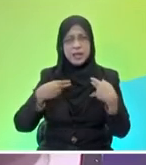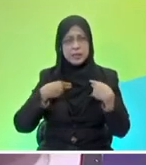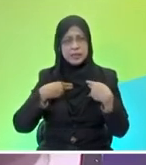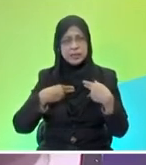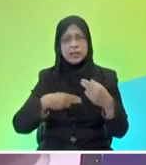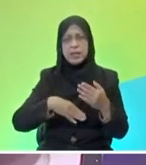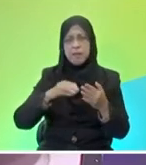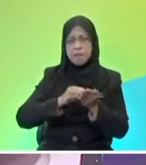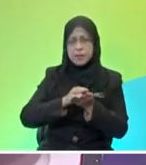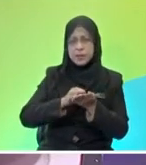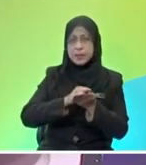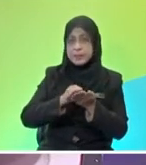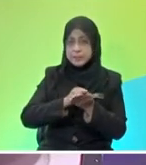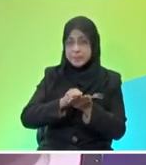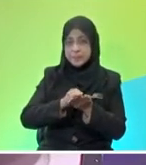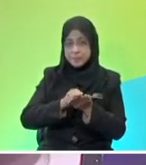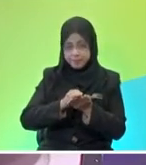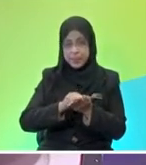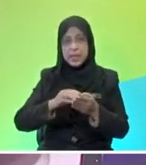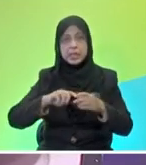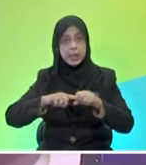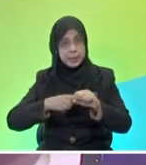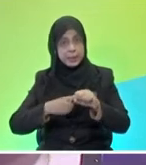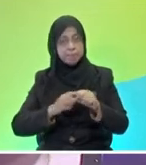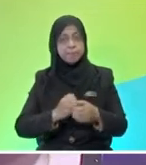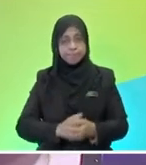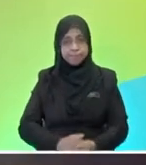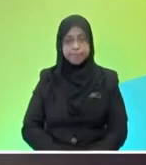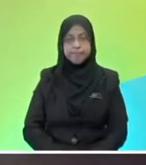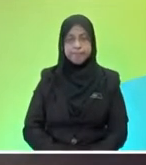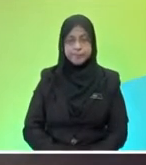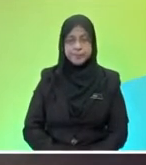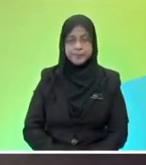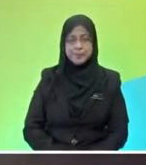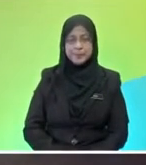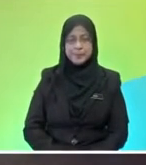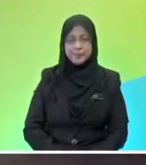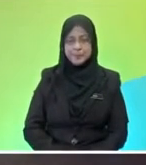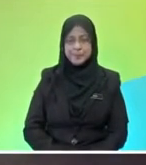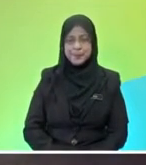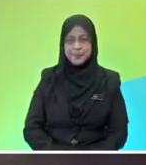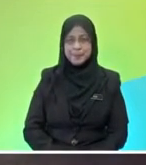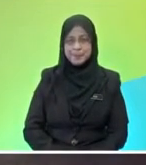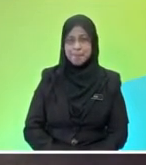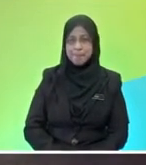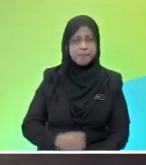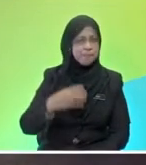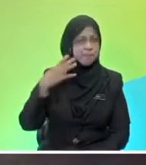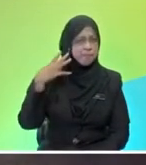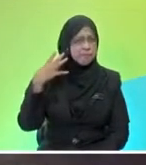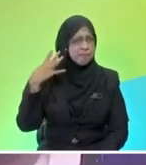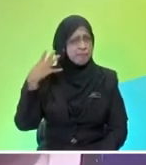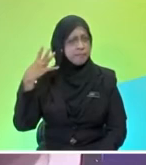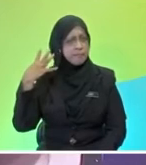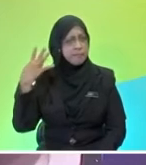higher frictional force compared to the sharpener. Okay. Moving forward, let us look at some of the effects